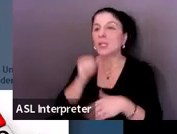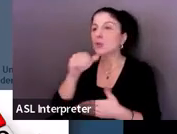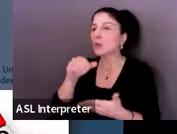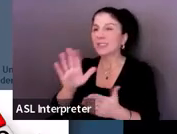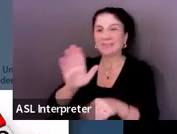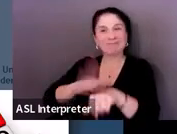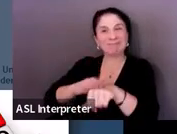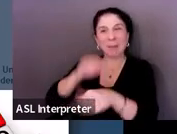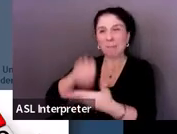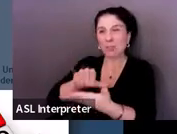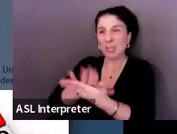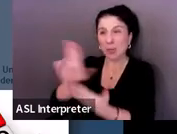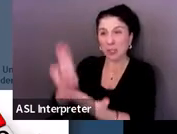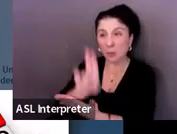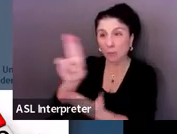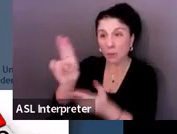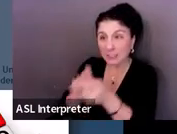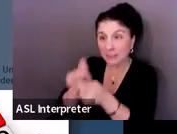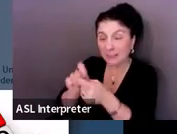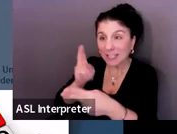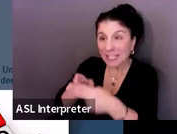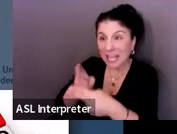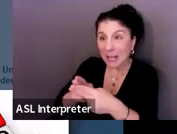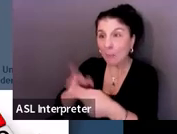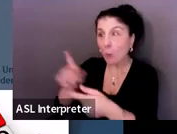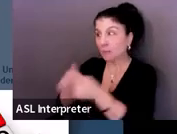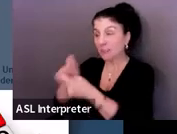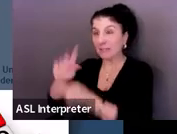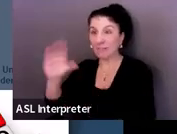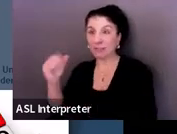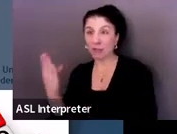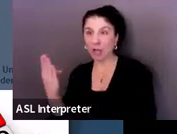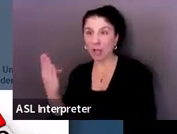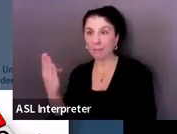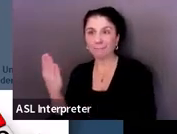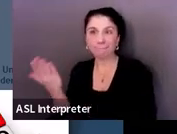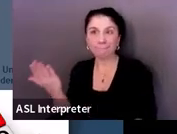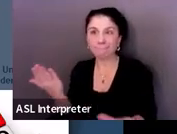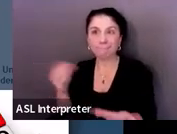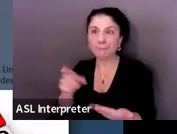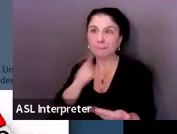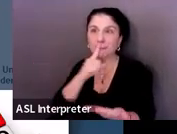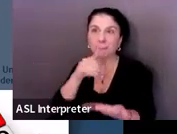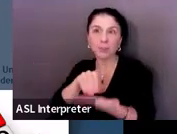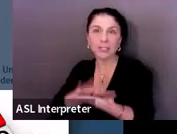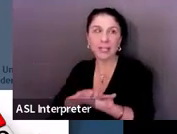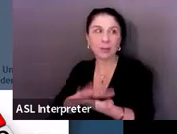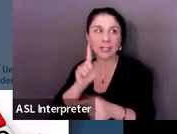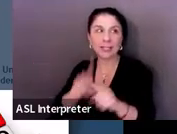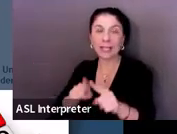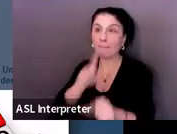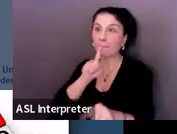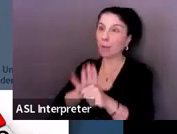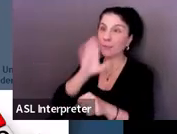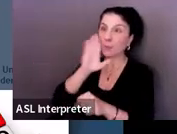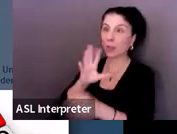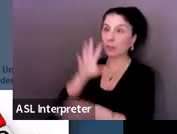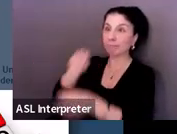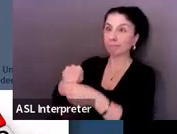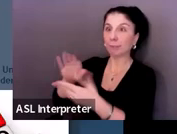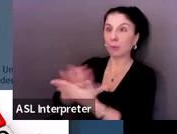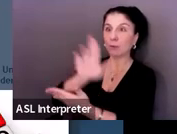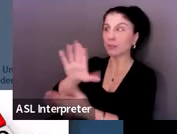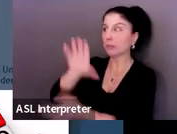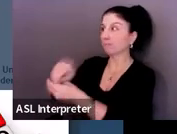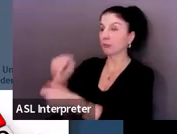or job there because you can't ensure that they will get into the school they're hoping. But just leaving it kind of big like the